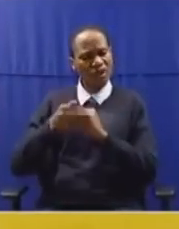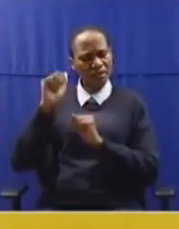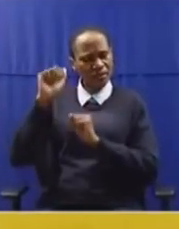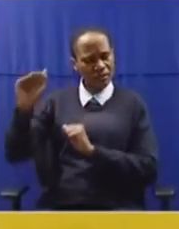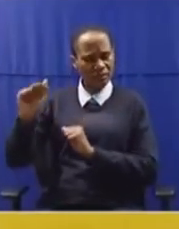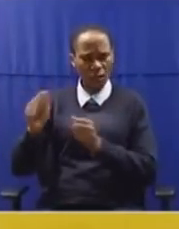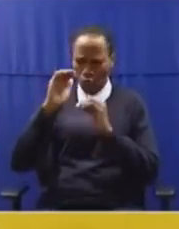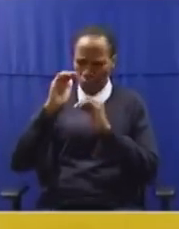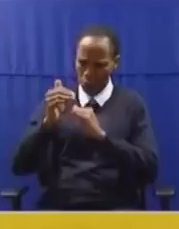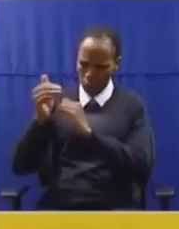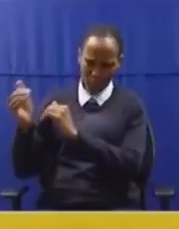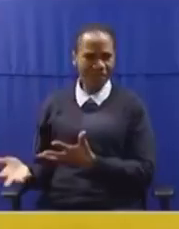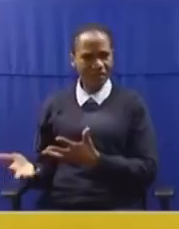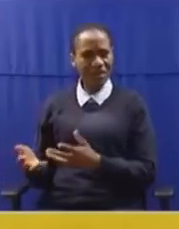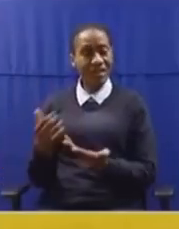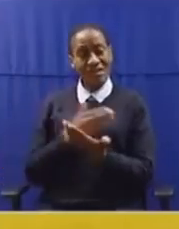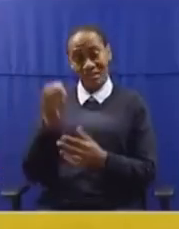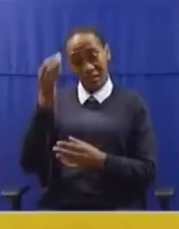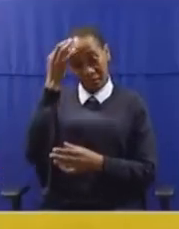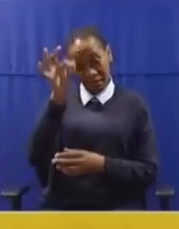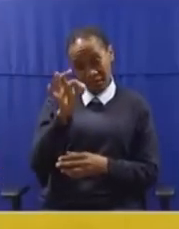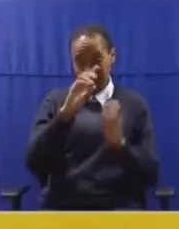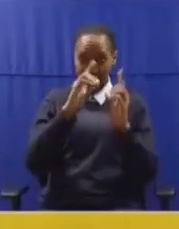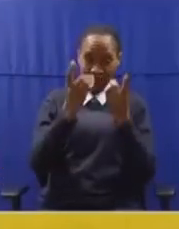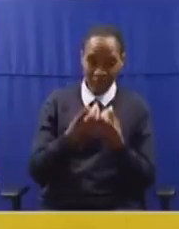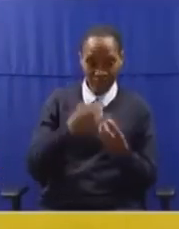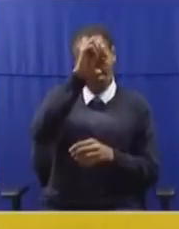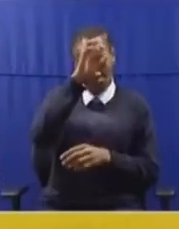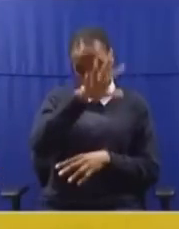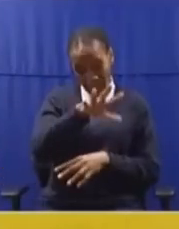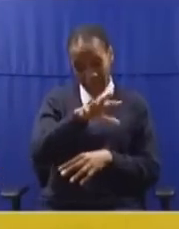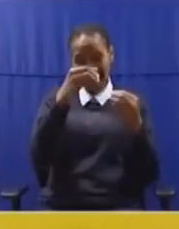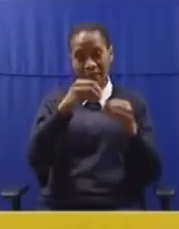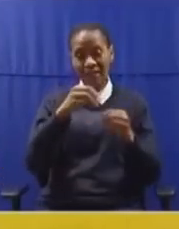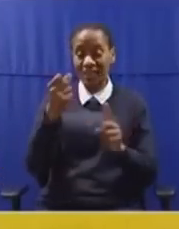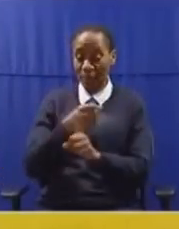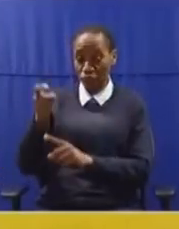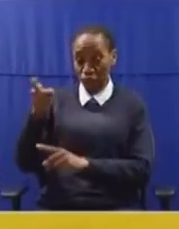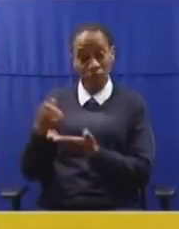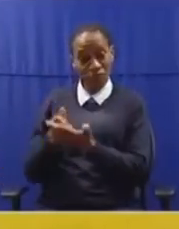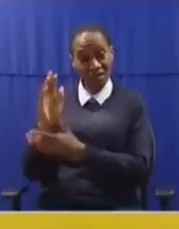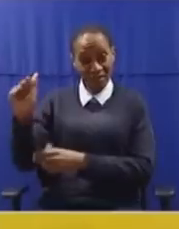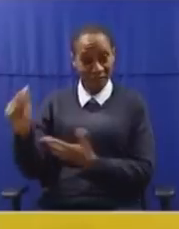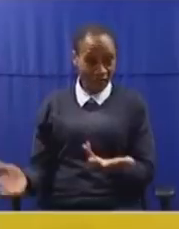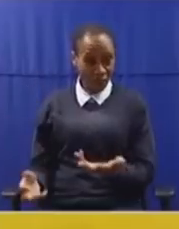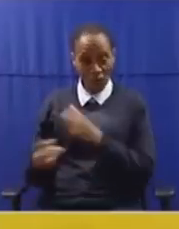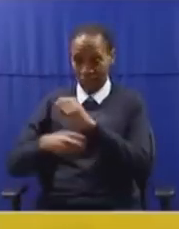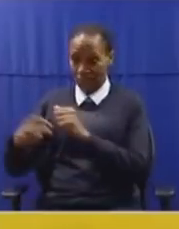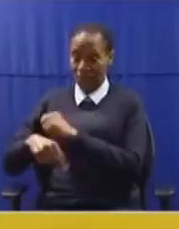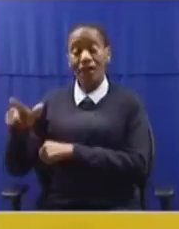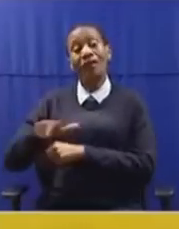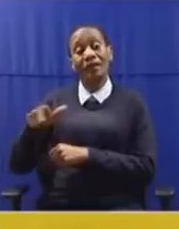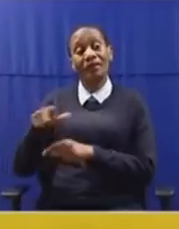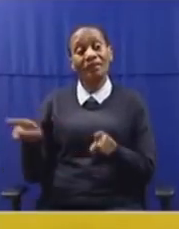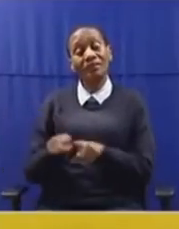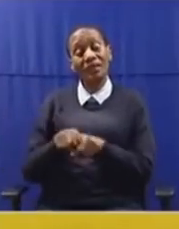subjected to abuse by state officials and mining companies like what Mr. Gwede Mandashi and his Australian company are doing to the people